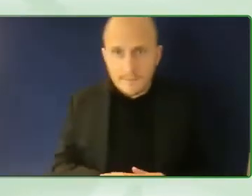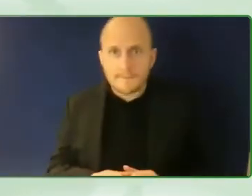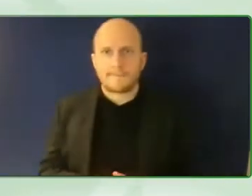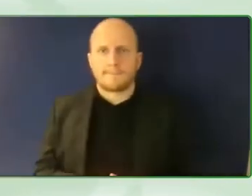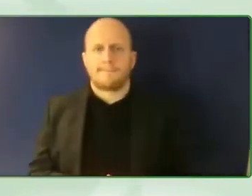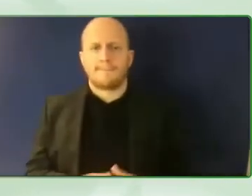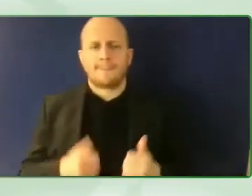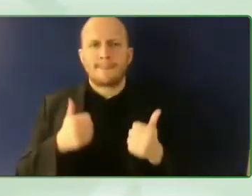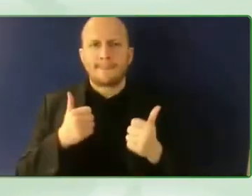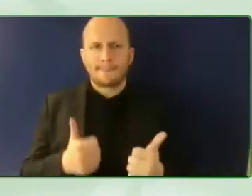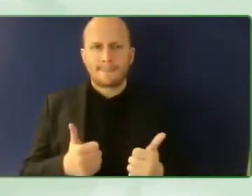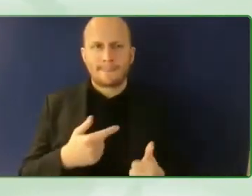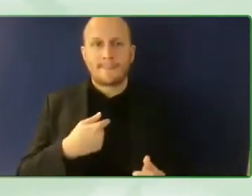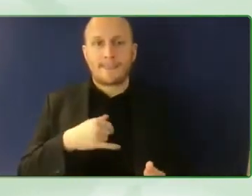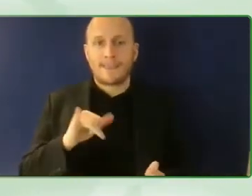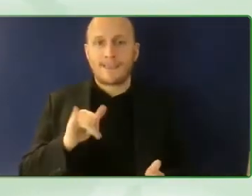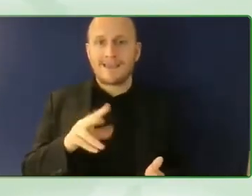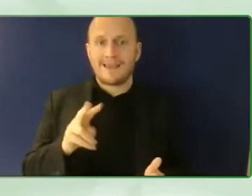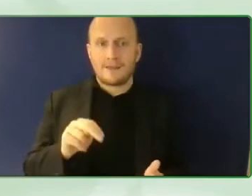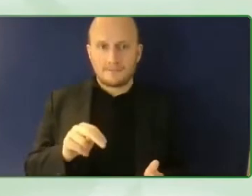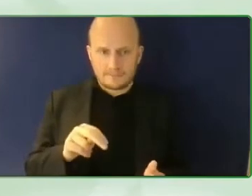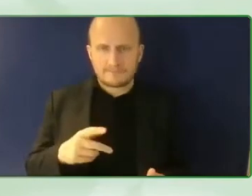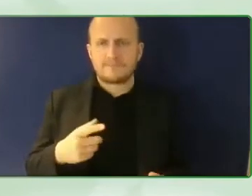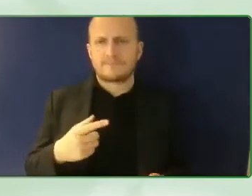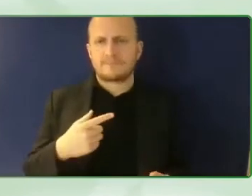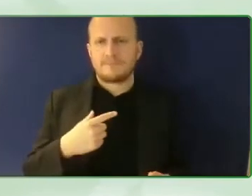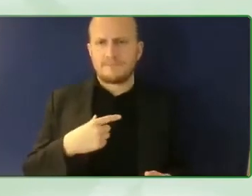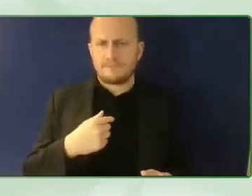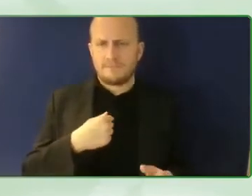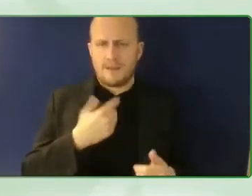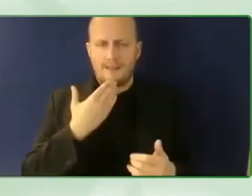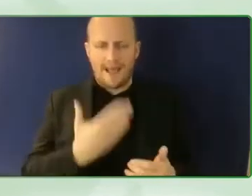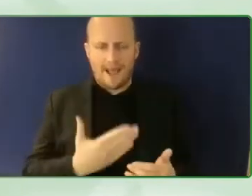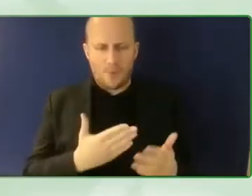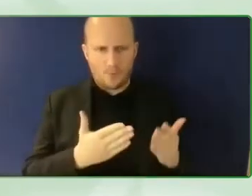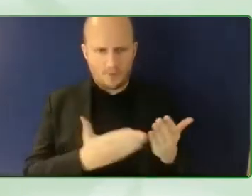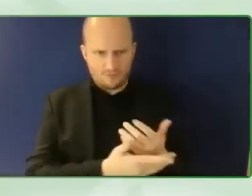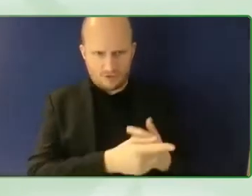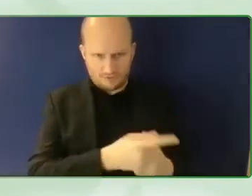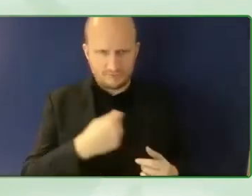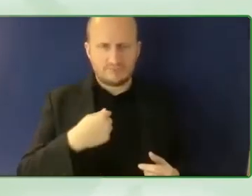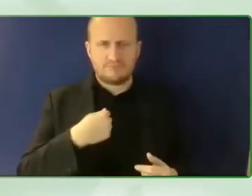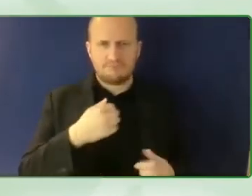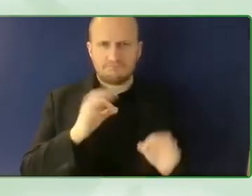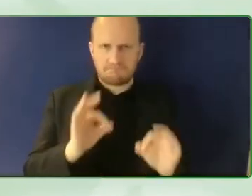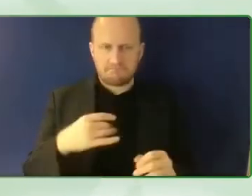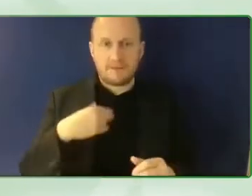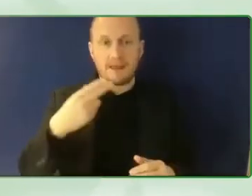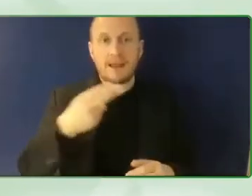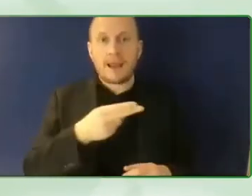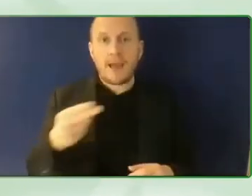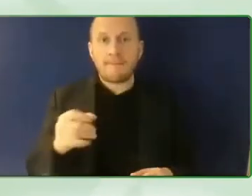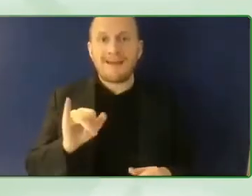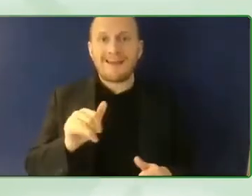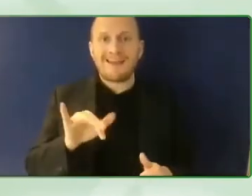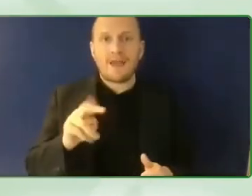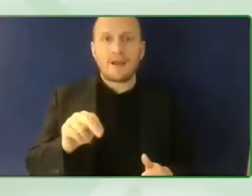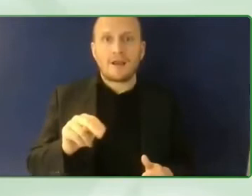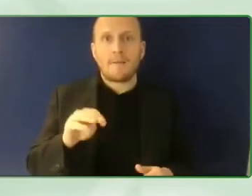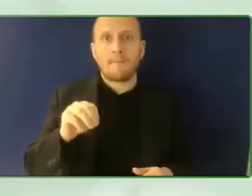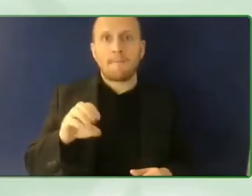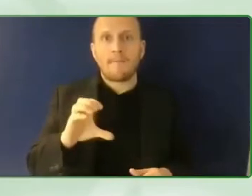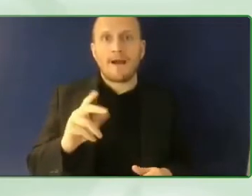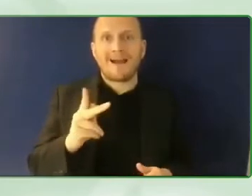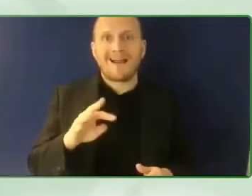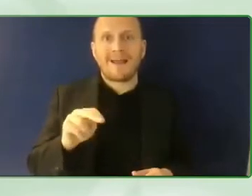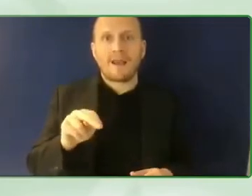so much for that introduction. That's fantastic. My name is Ian McKinnon. I am one of the co-founders and directors of the Global Disability